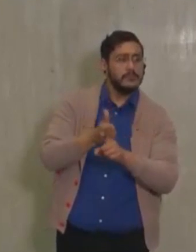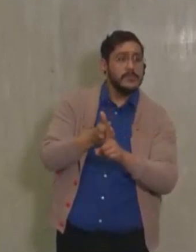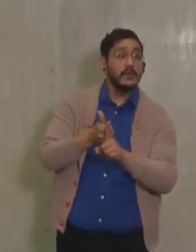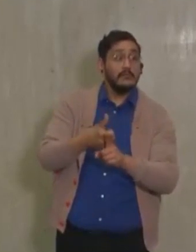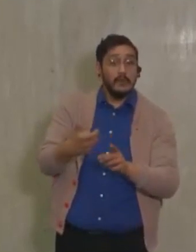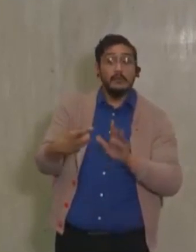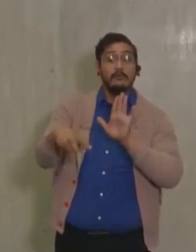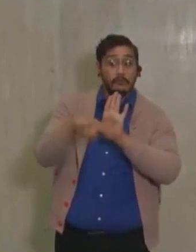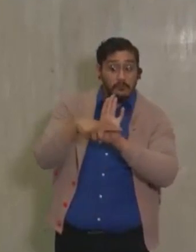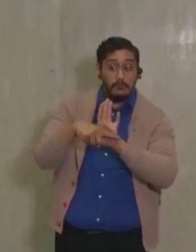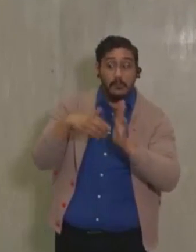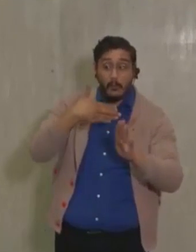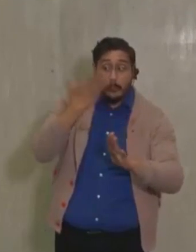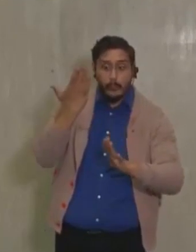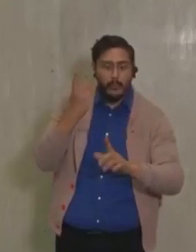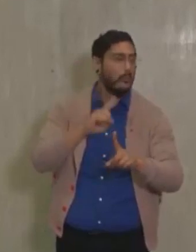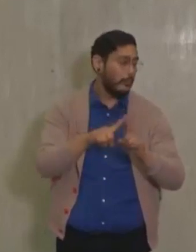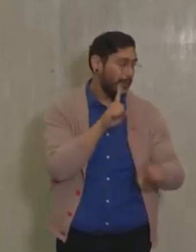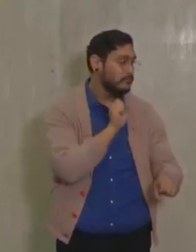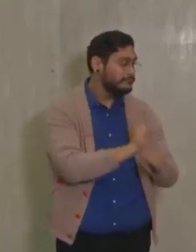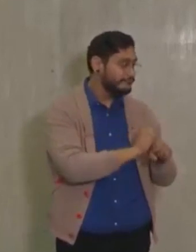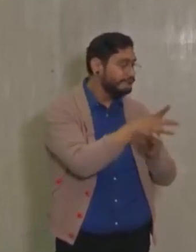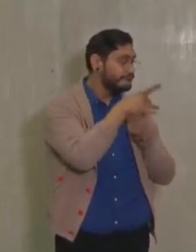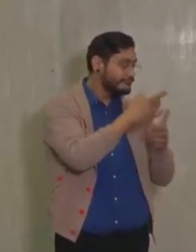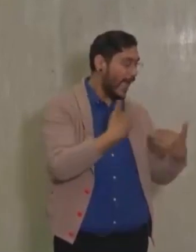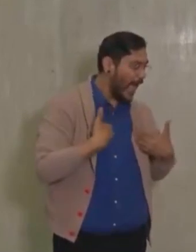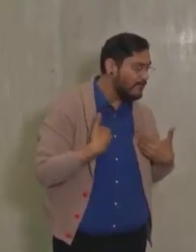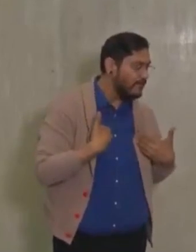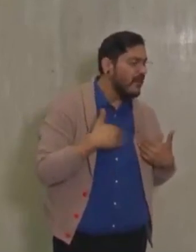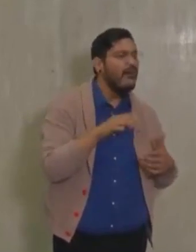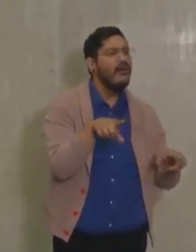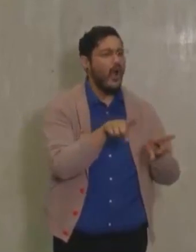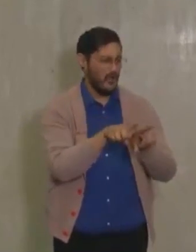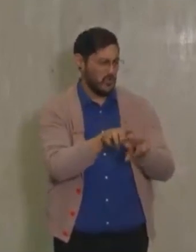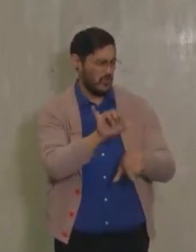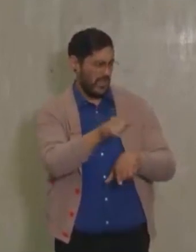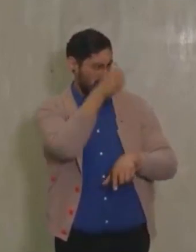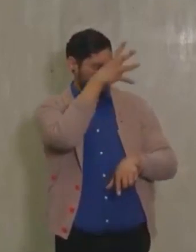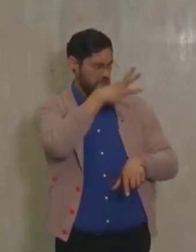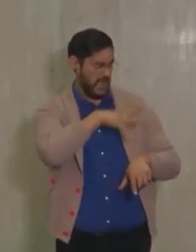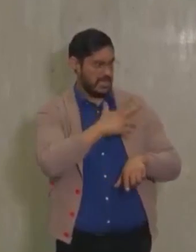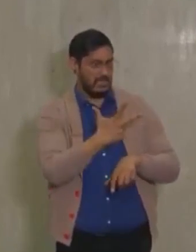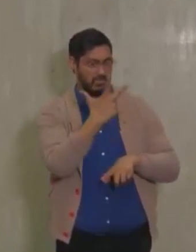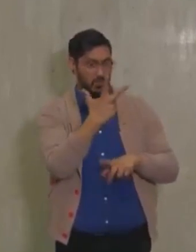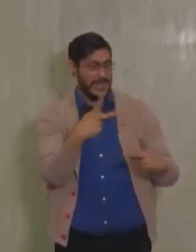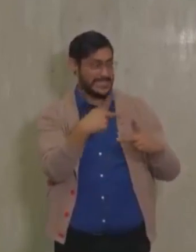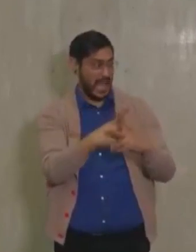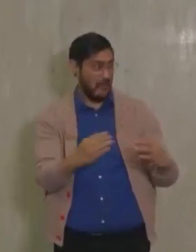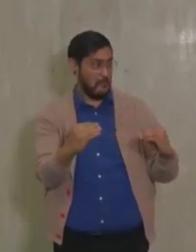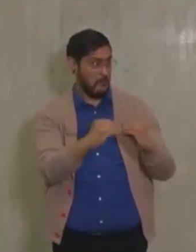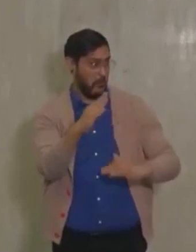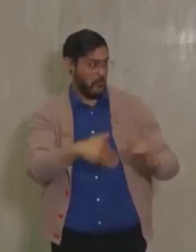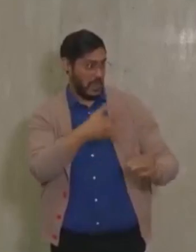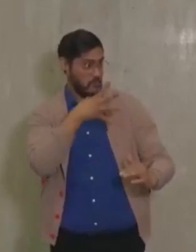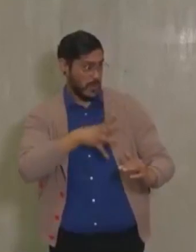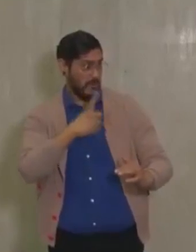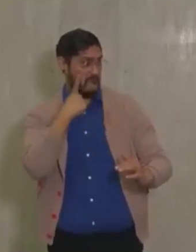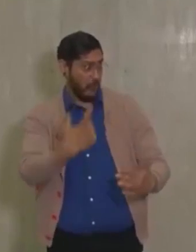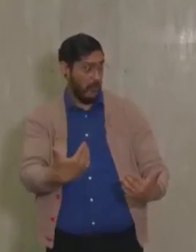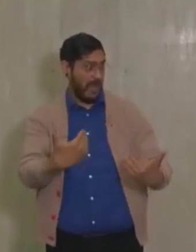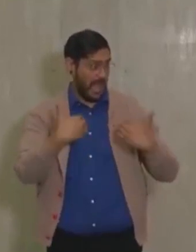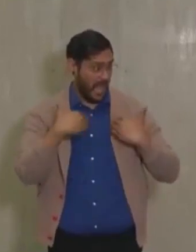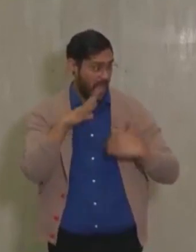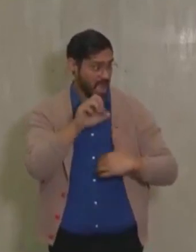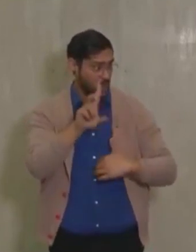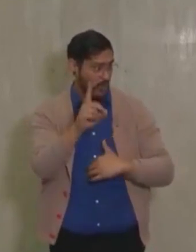startling results that men are three times more likely than women to have been positive? And again, that